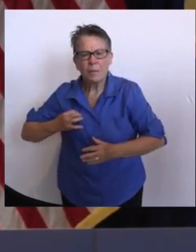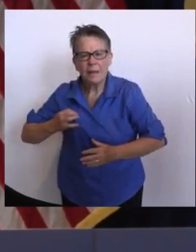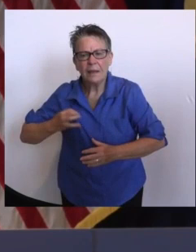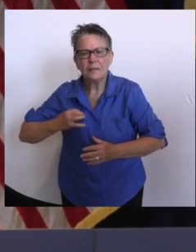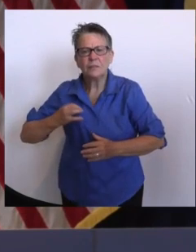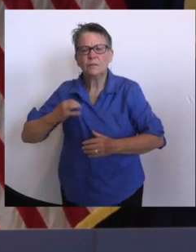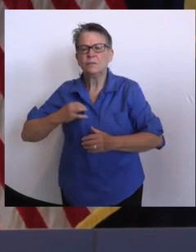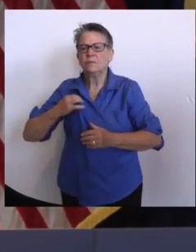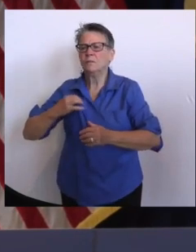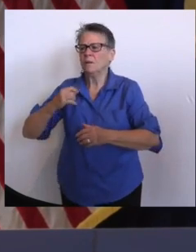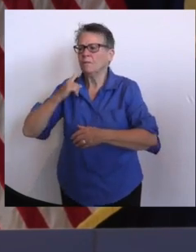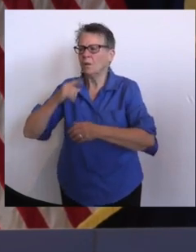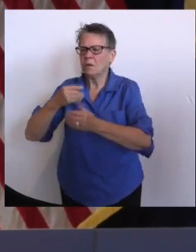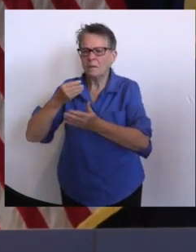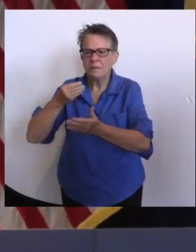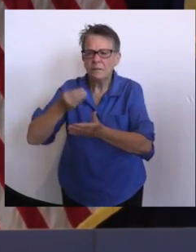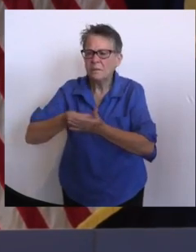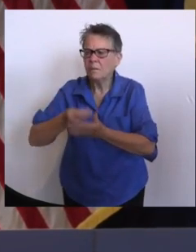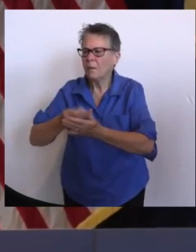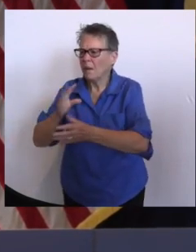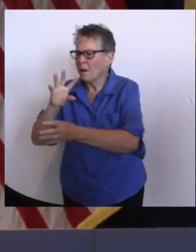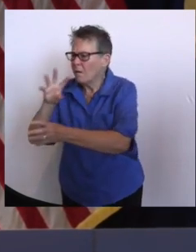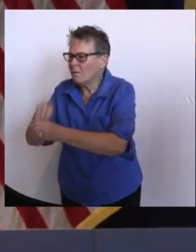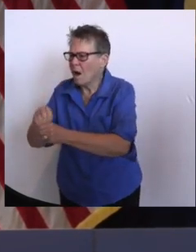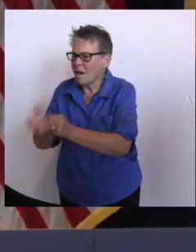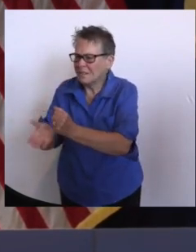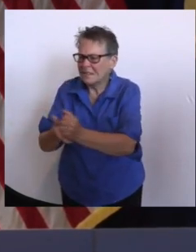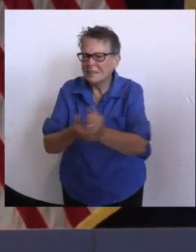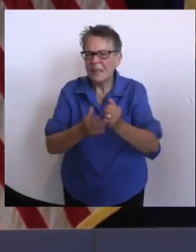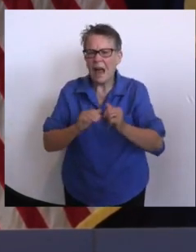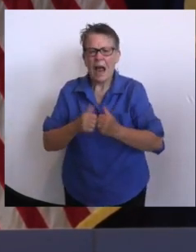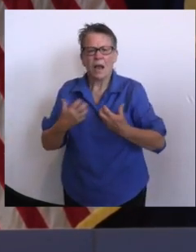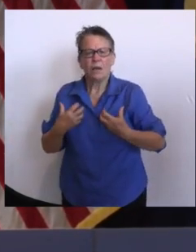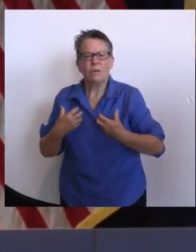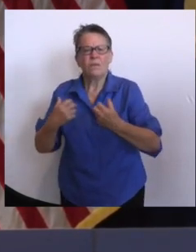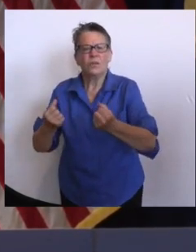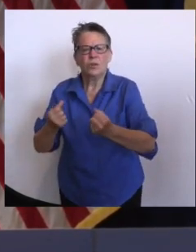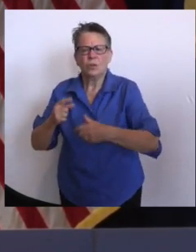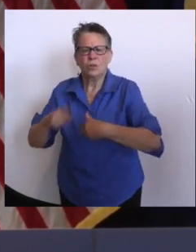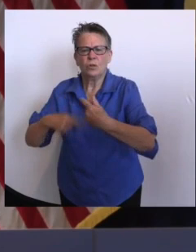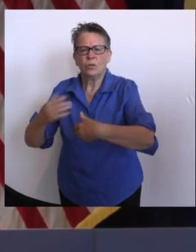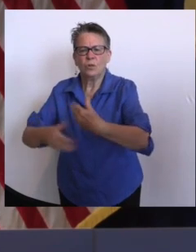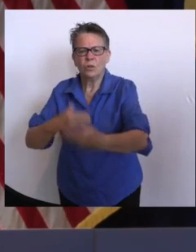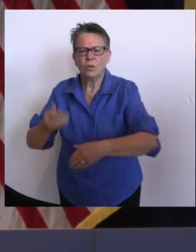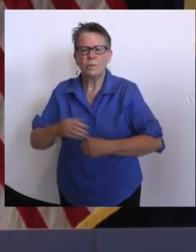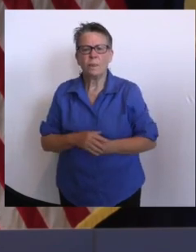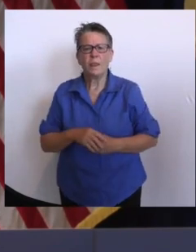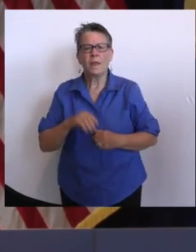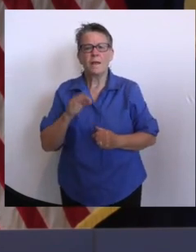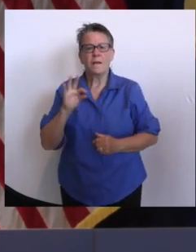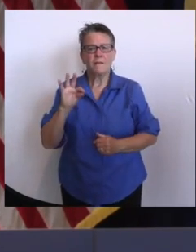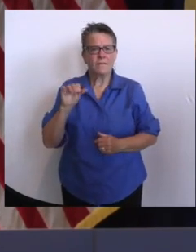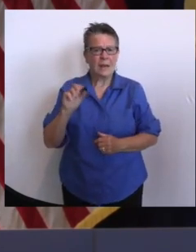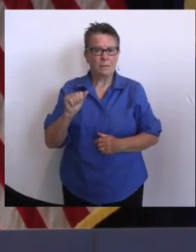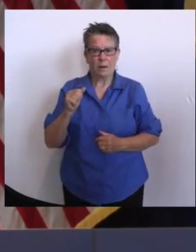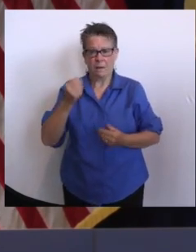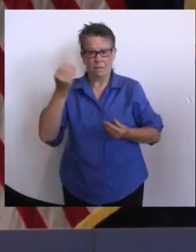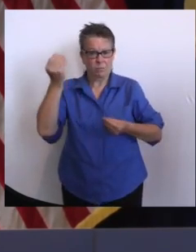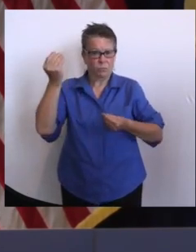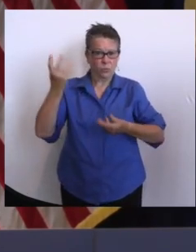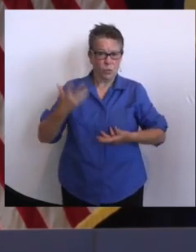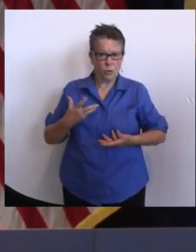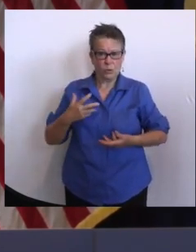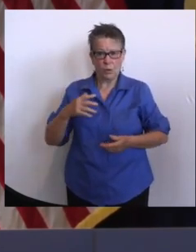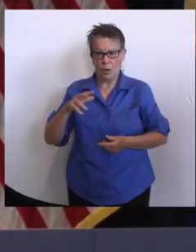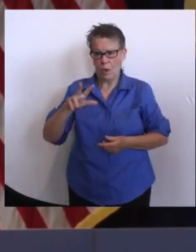Also this morning, FEMA reported approximately 31,000 survivors have registered for individual assistance. And so